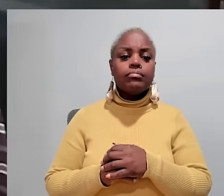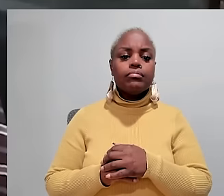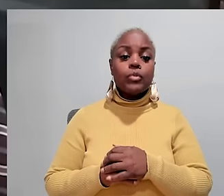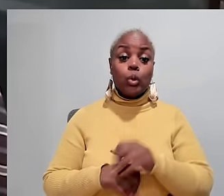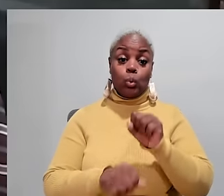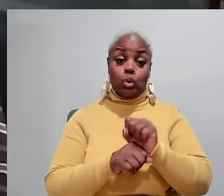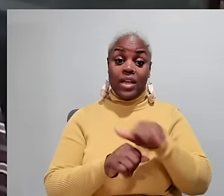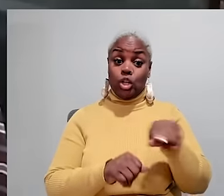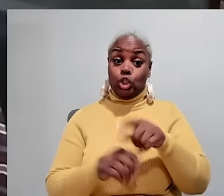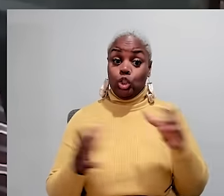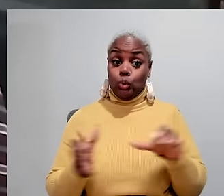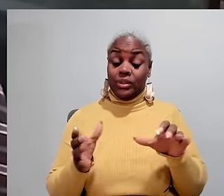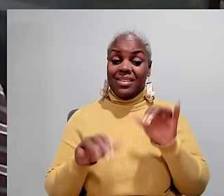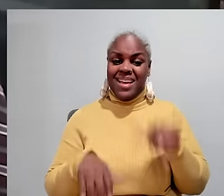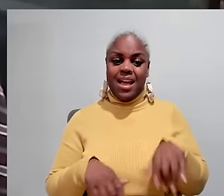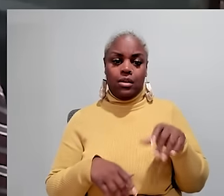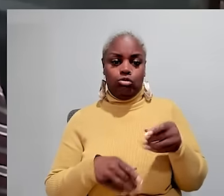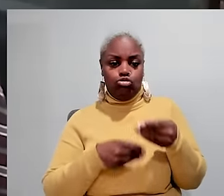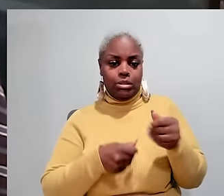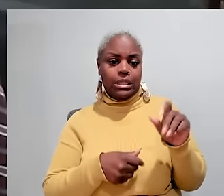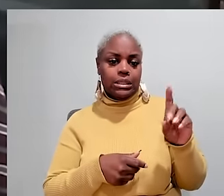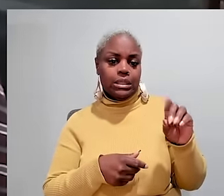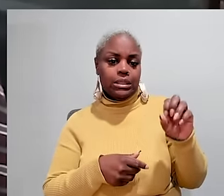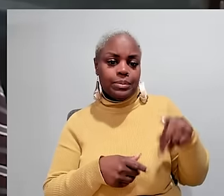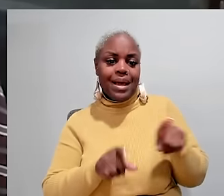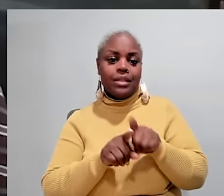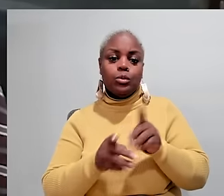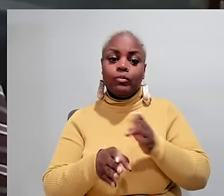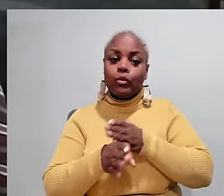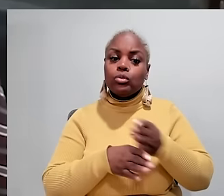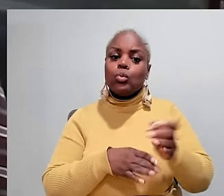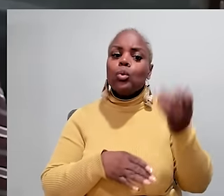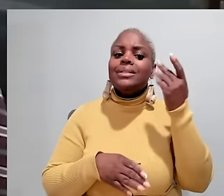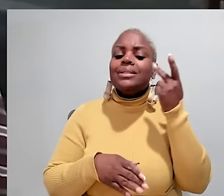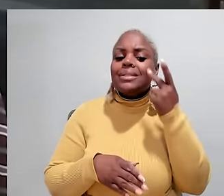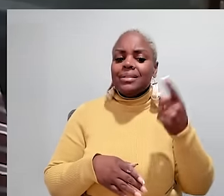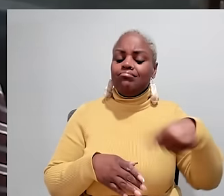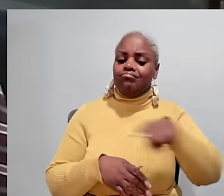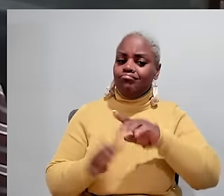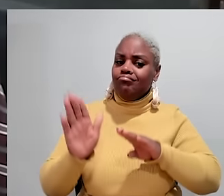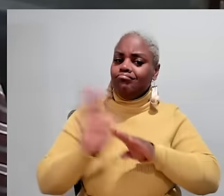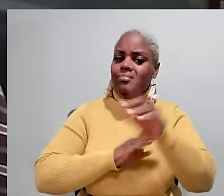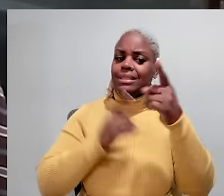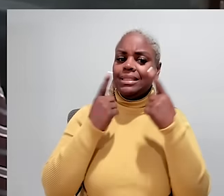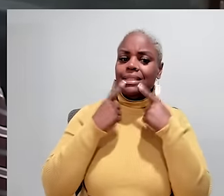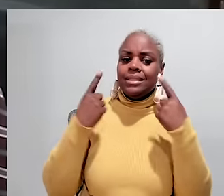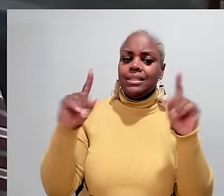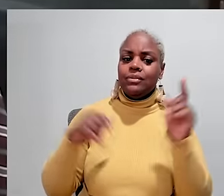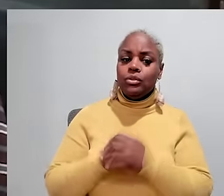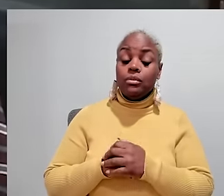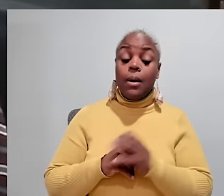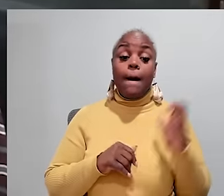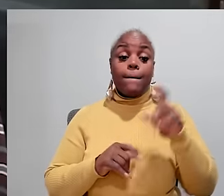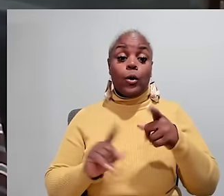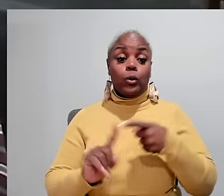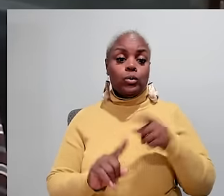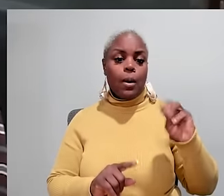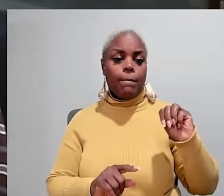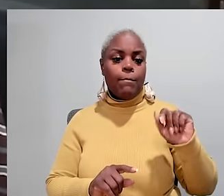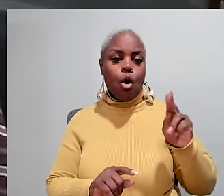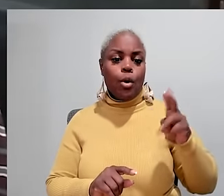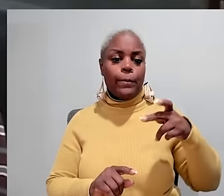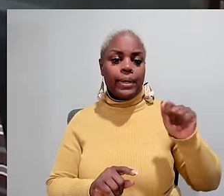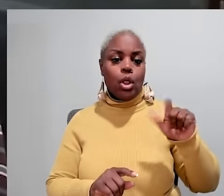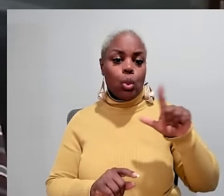OPWDD the state the providers respect the work that they're doing treat DSPs as professionals